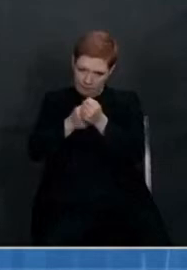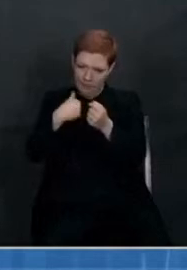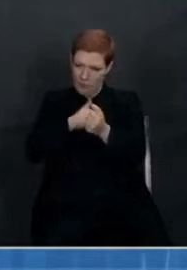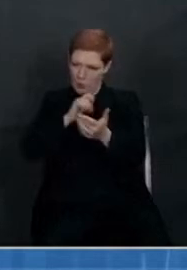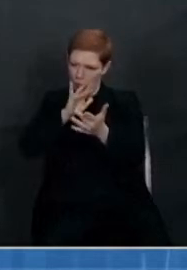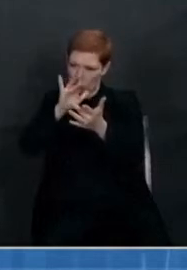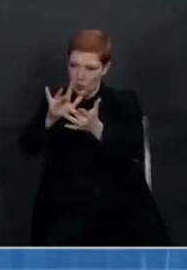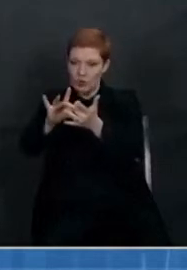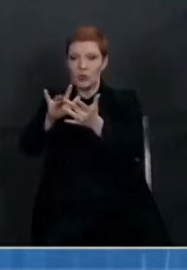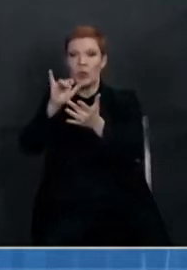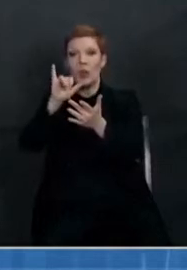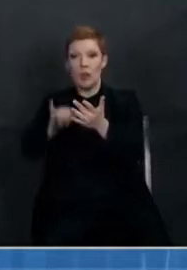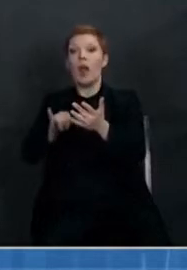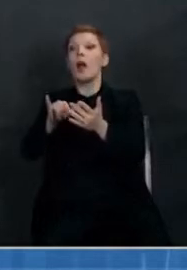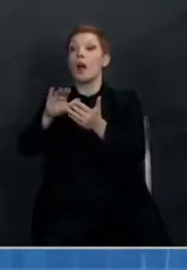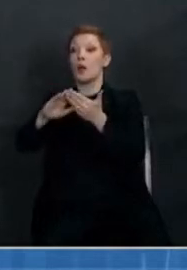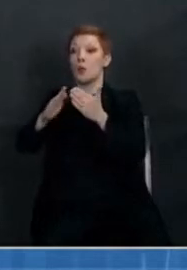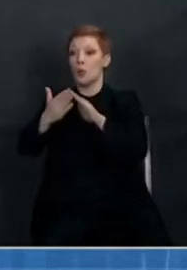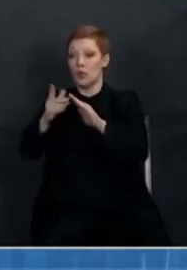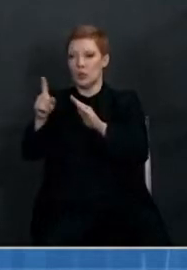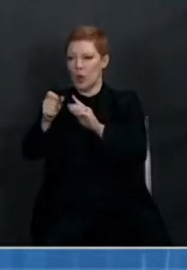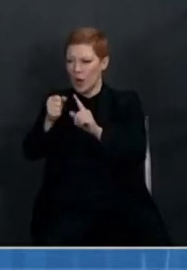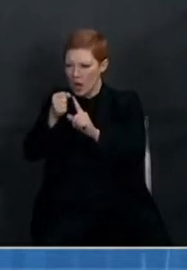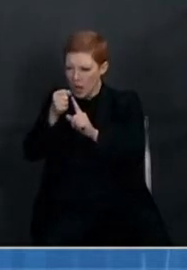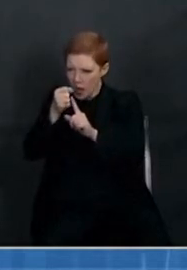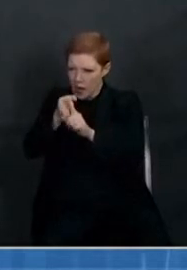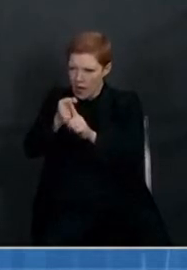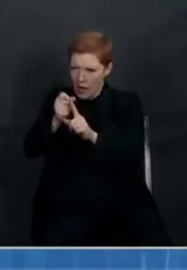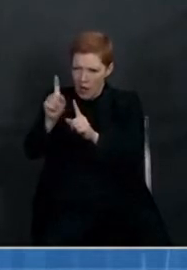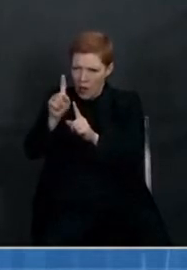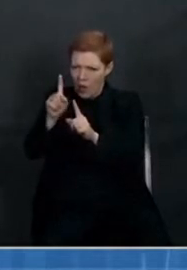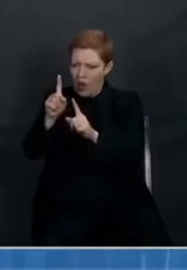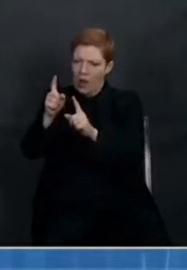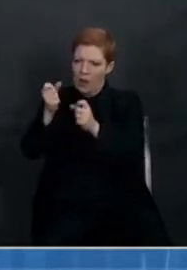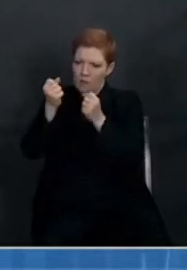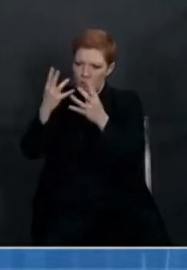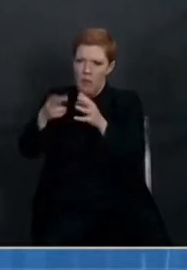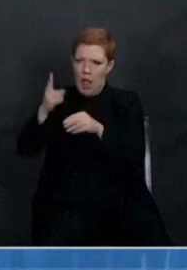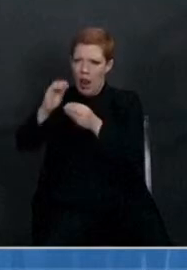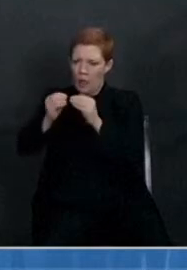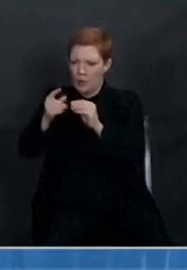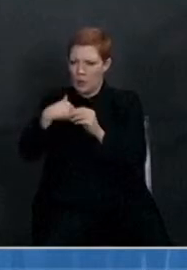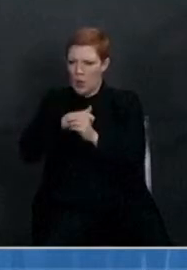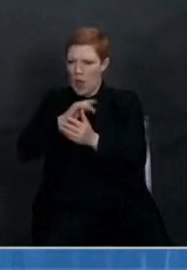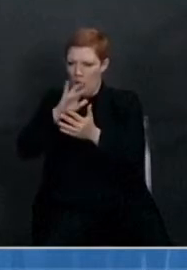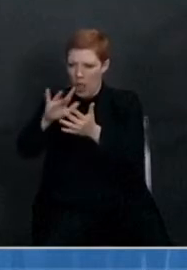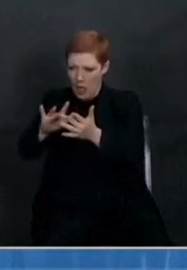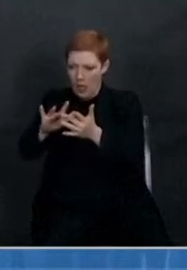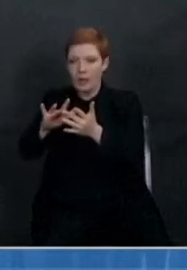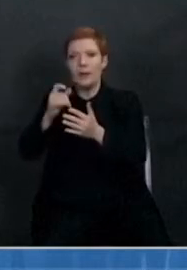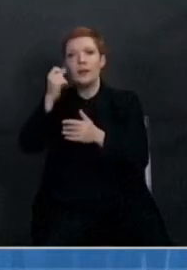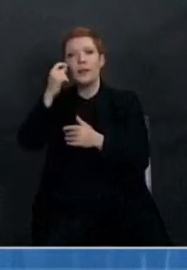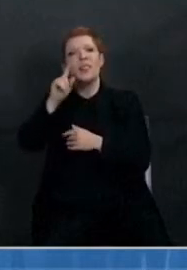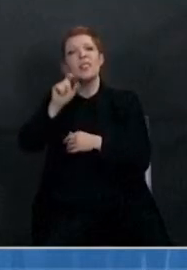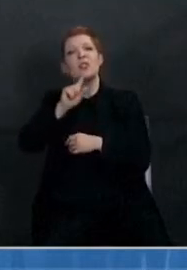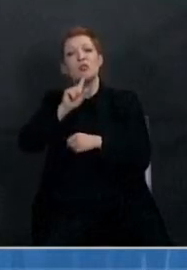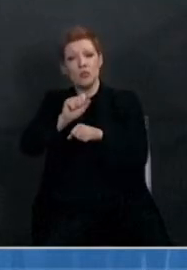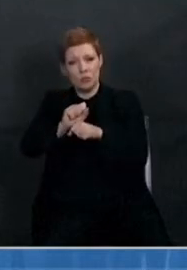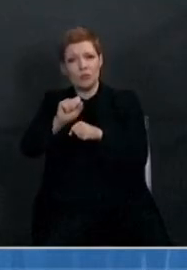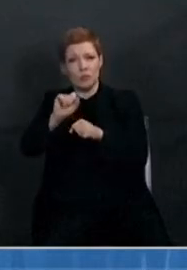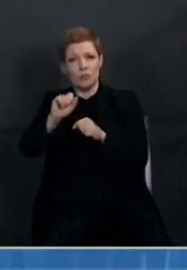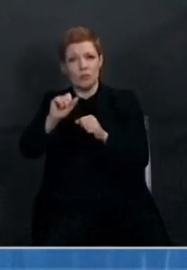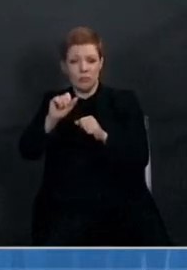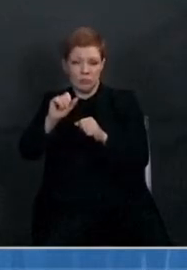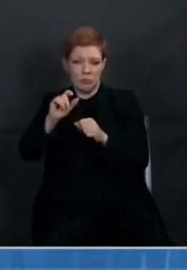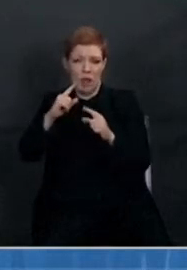is just as important as hitting those goals for the number of people vaccinated. This is complex, but we want to be held